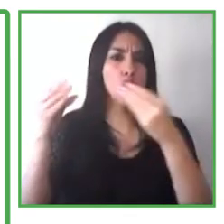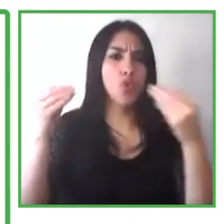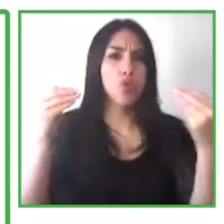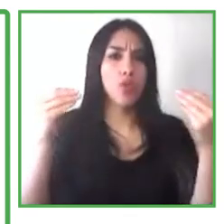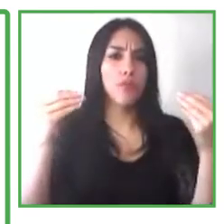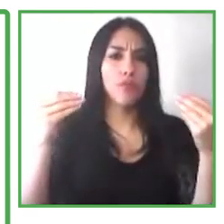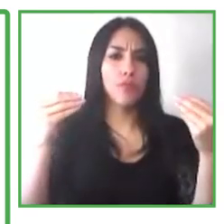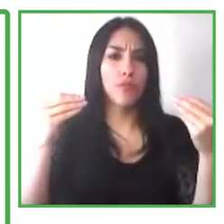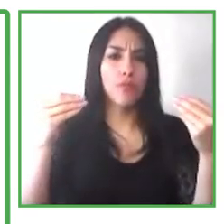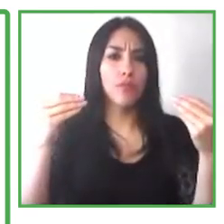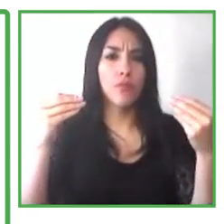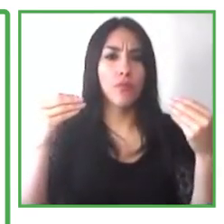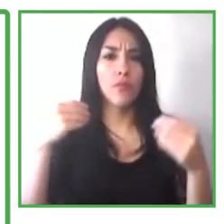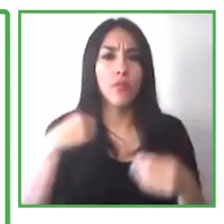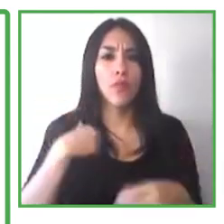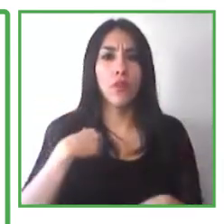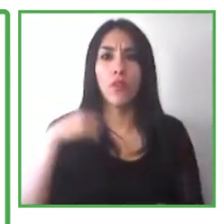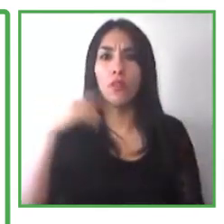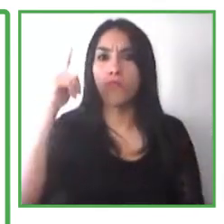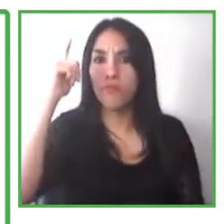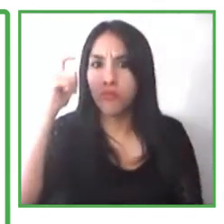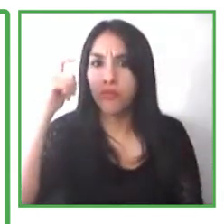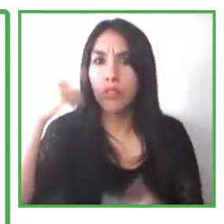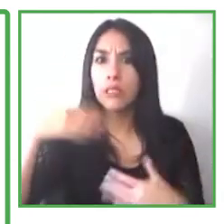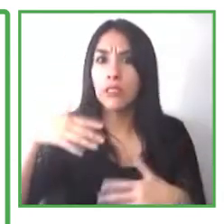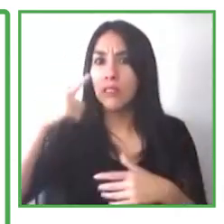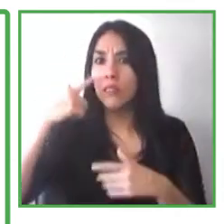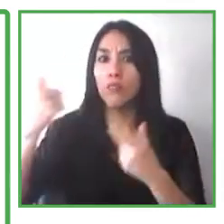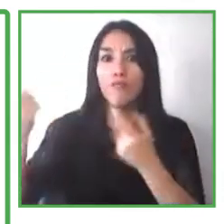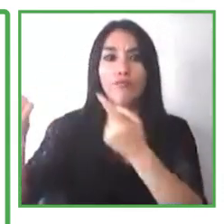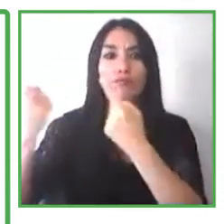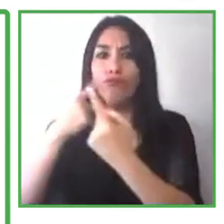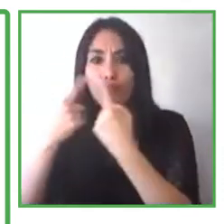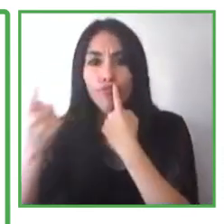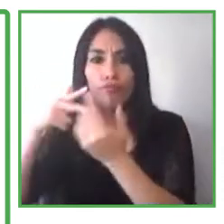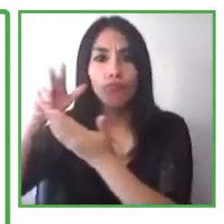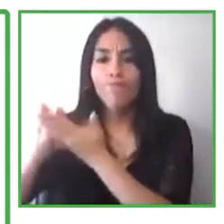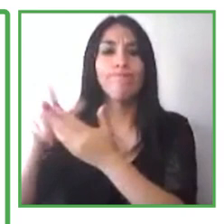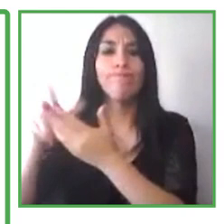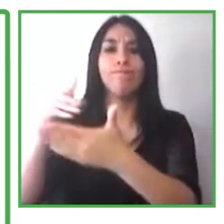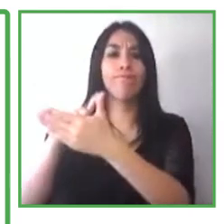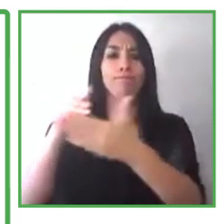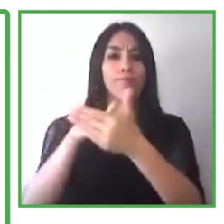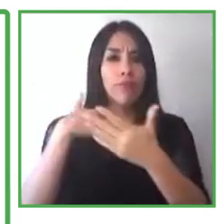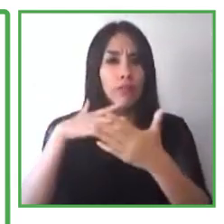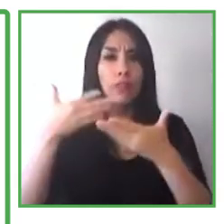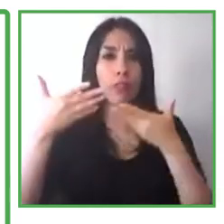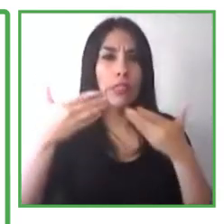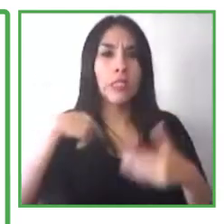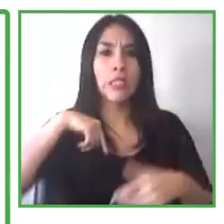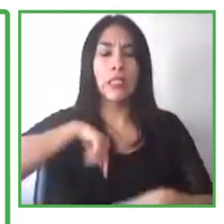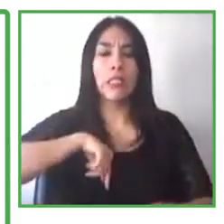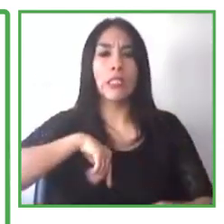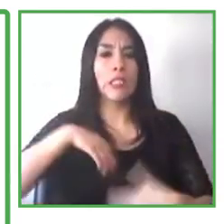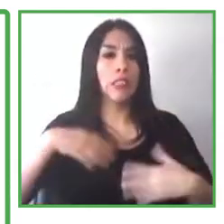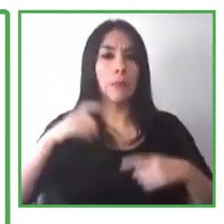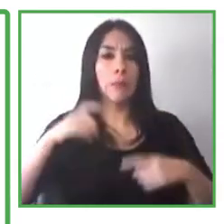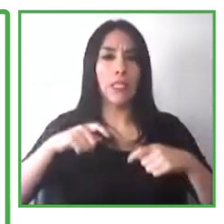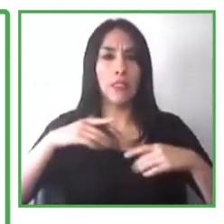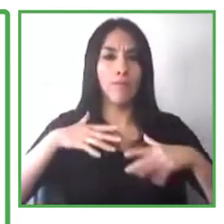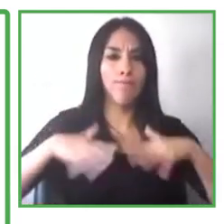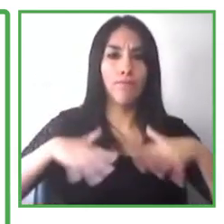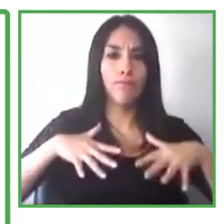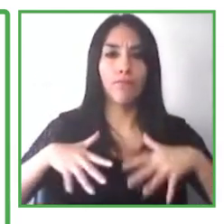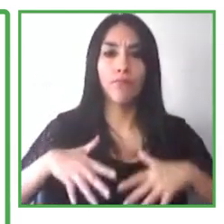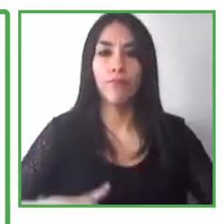clearly is some bias, although this is only one of many issues. I think oftentimes candidates with disabilities think most of the